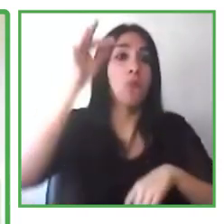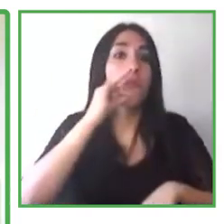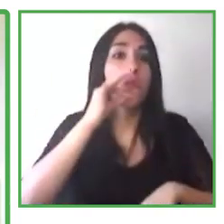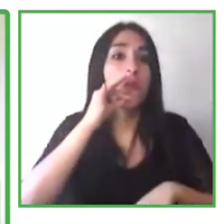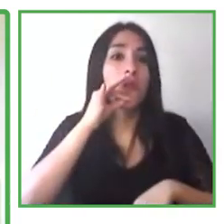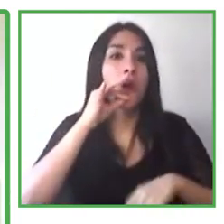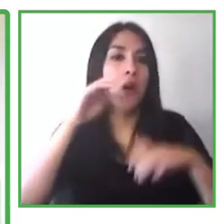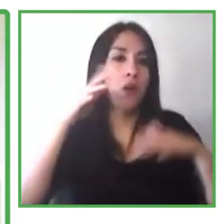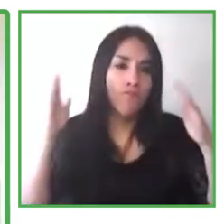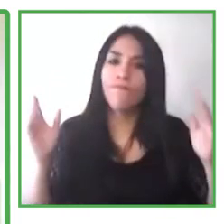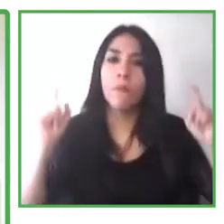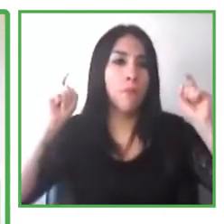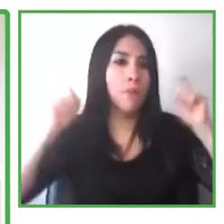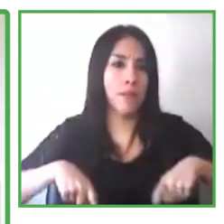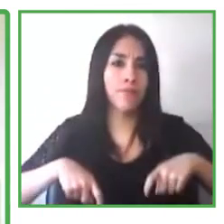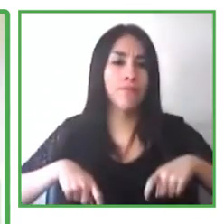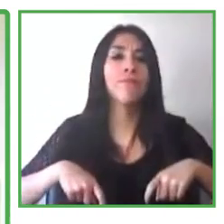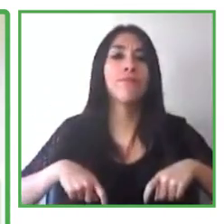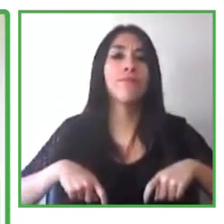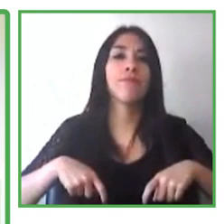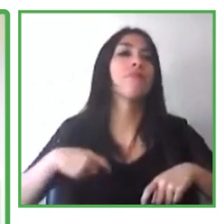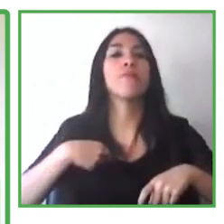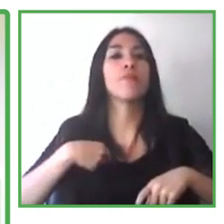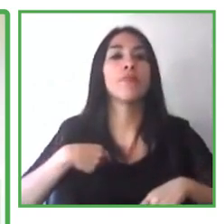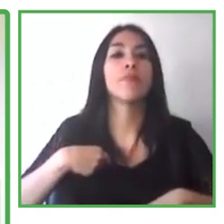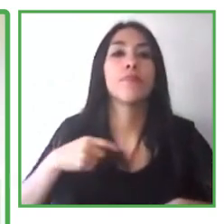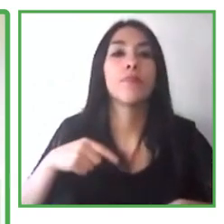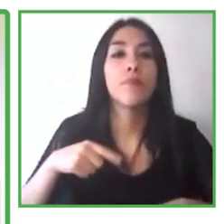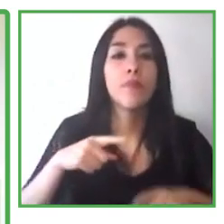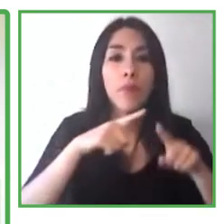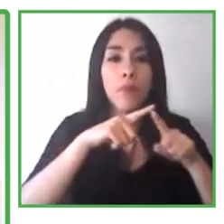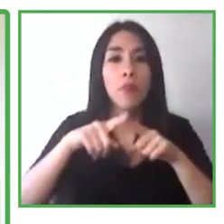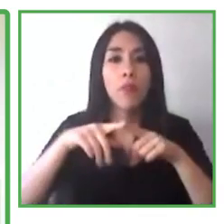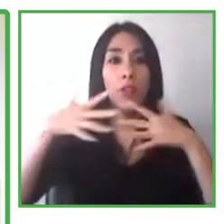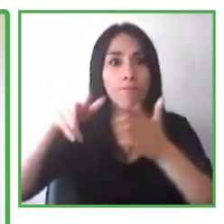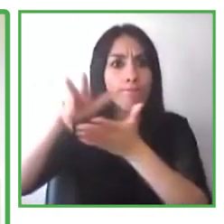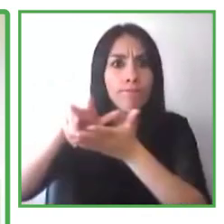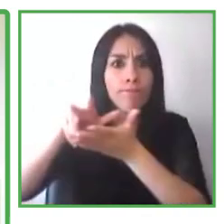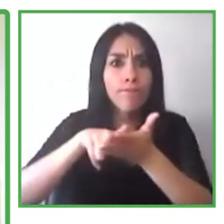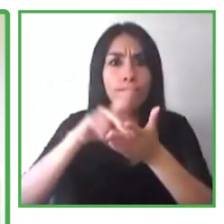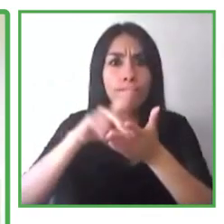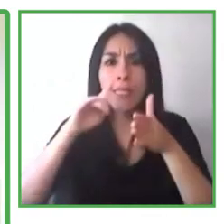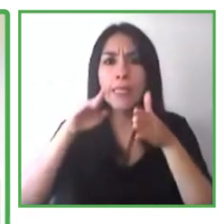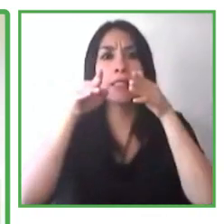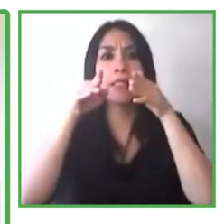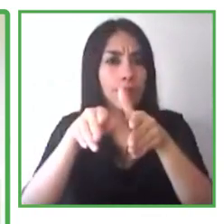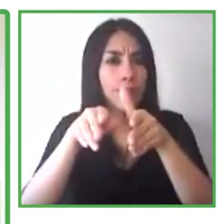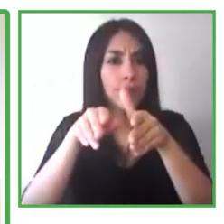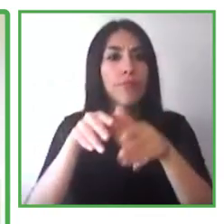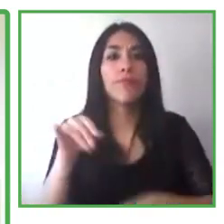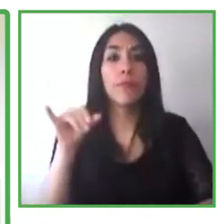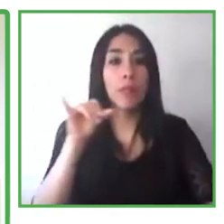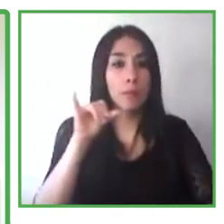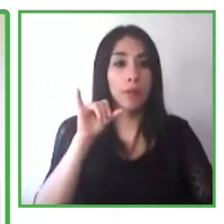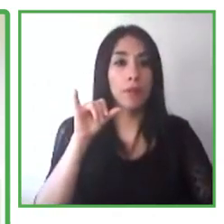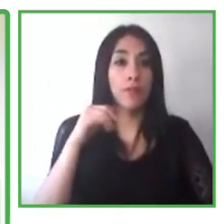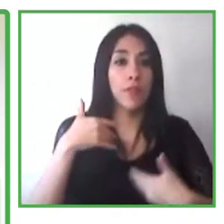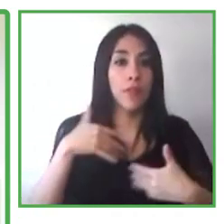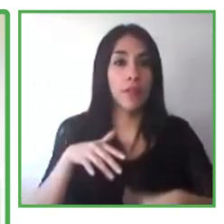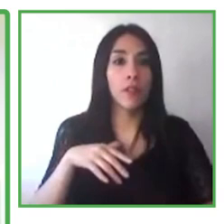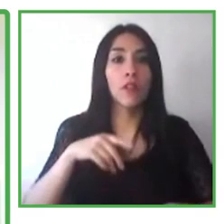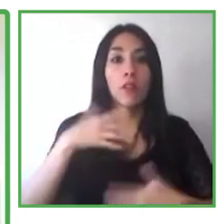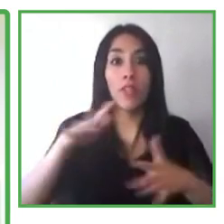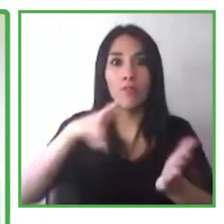it to become the neurodiversity hiring program. We transitioned fully to virtual hiring events that utilize